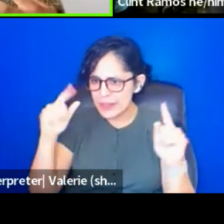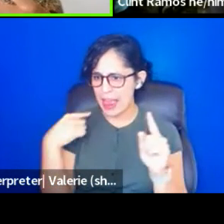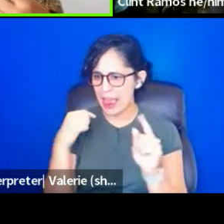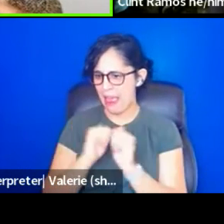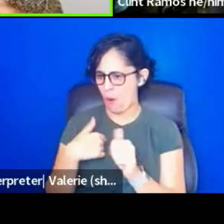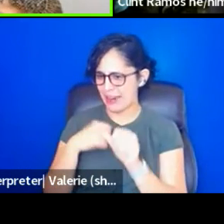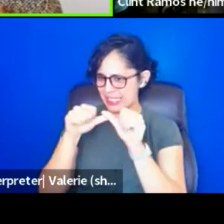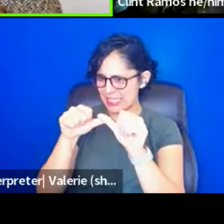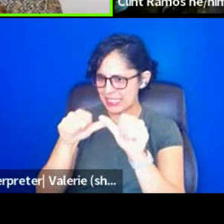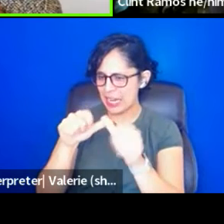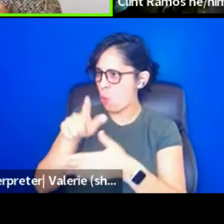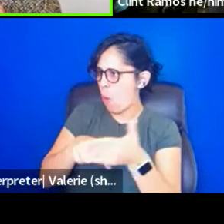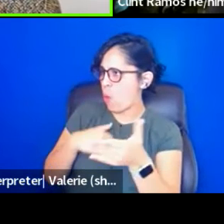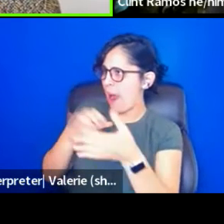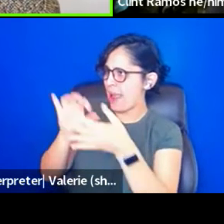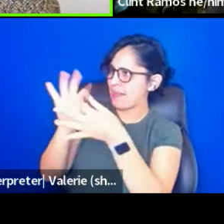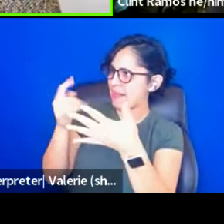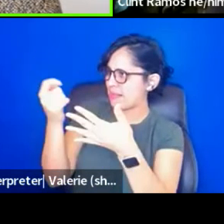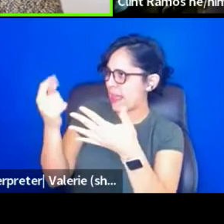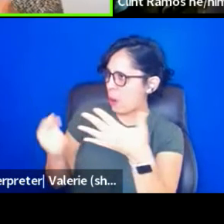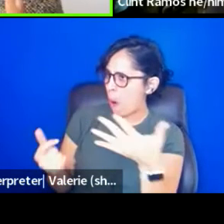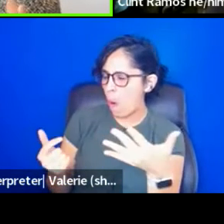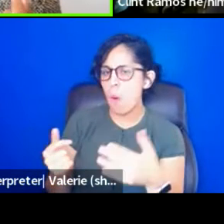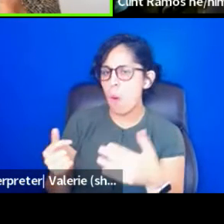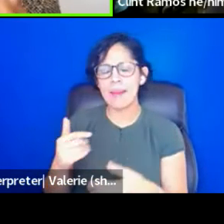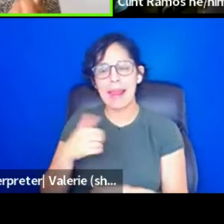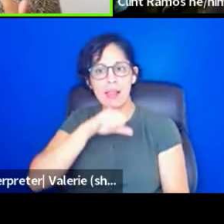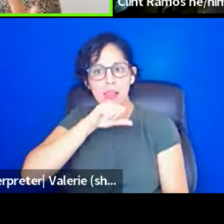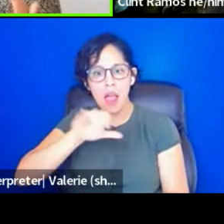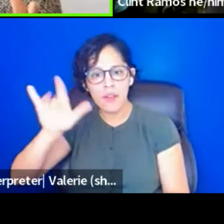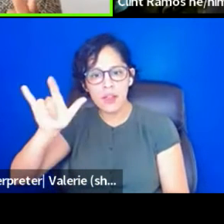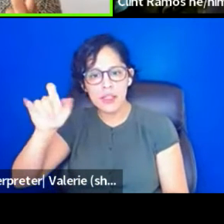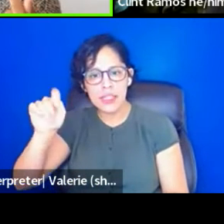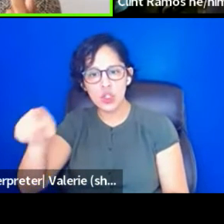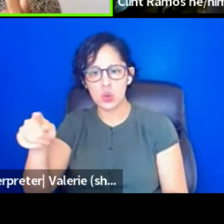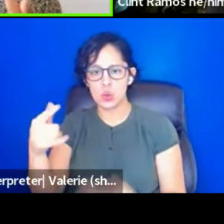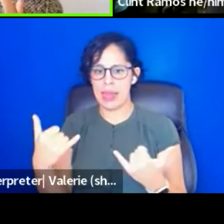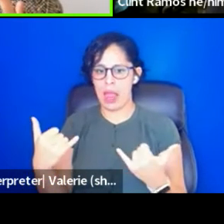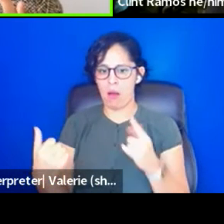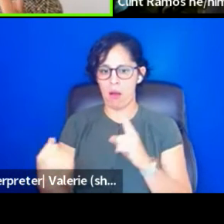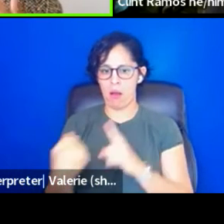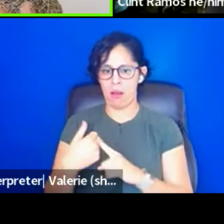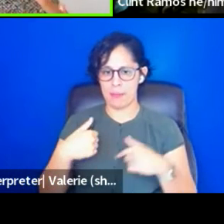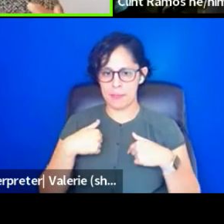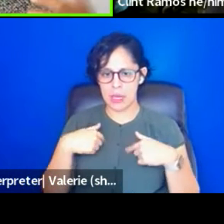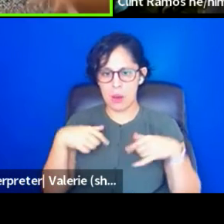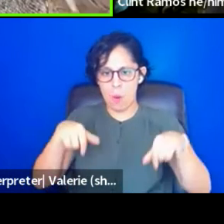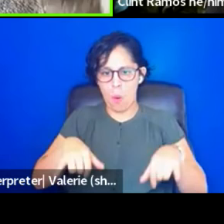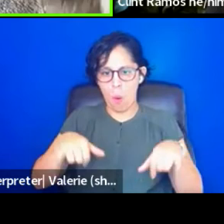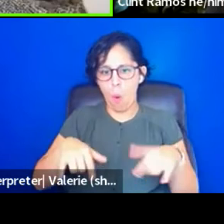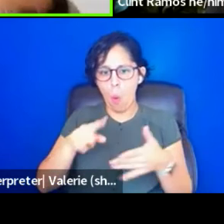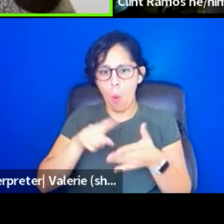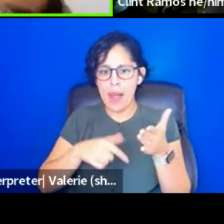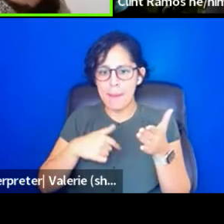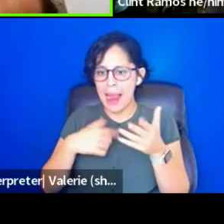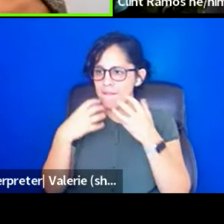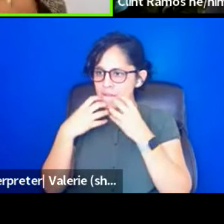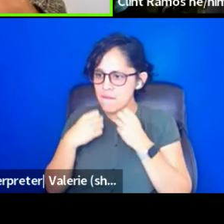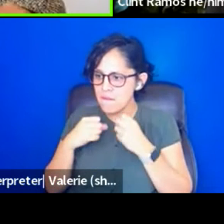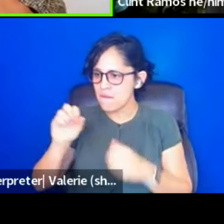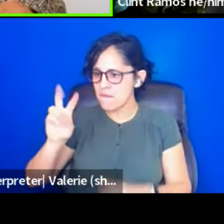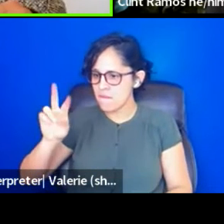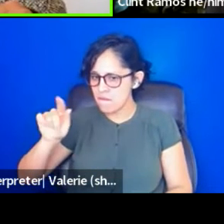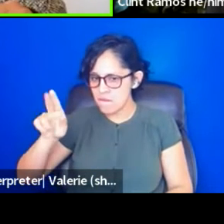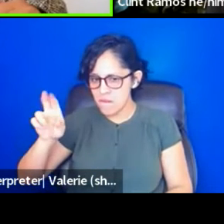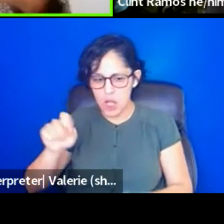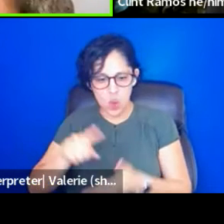And I put, I love Clint, this, you've awoken in me, this idea of like, yeah, what am I valuing? What am I letting go in this point